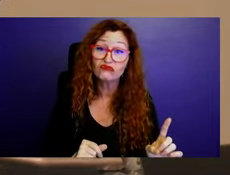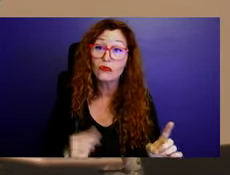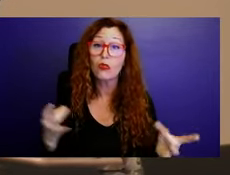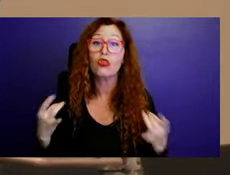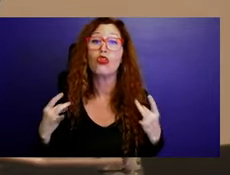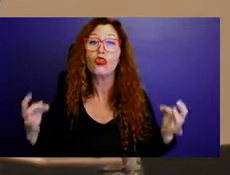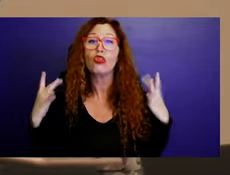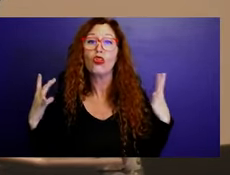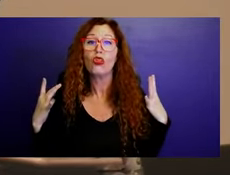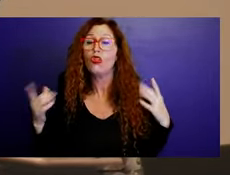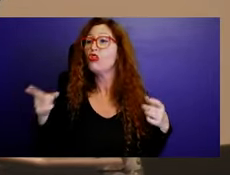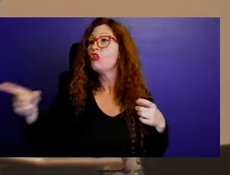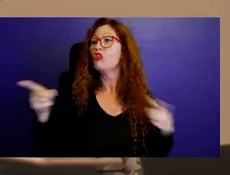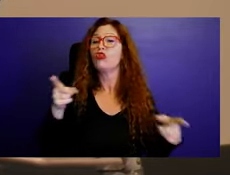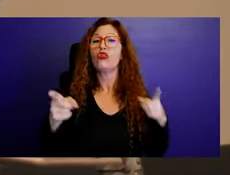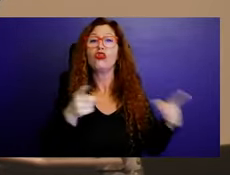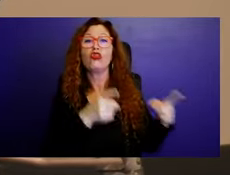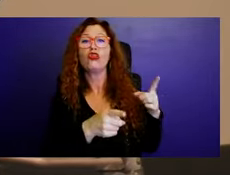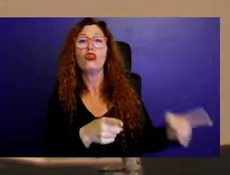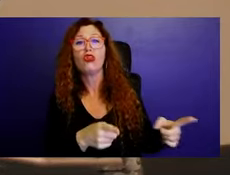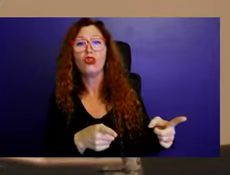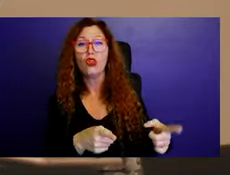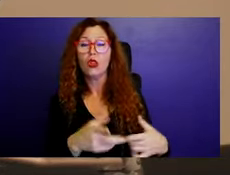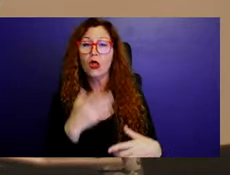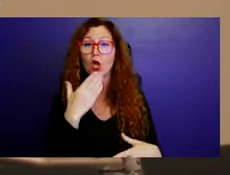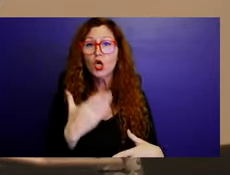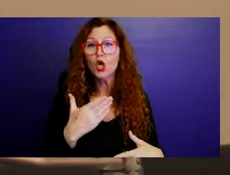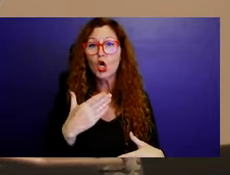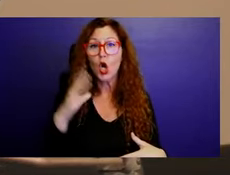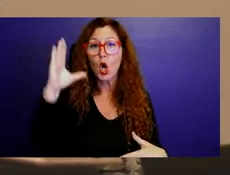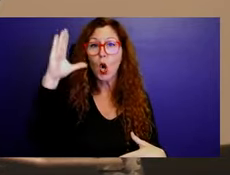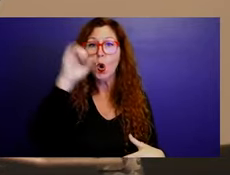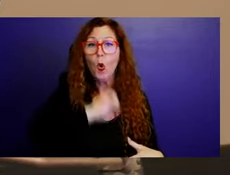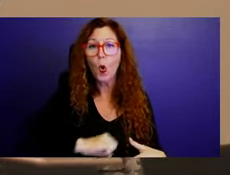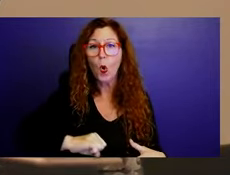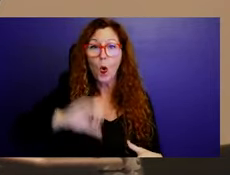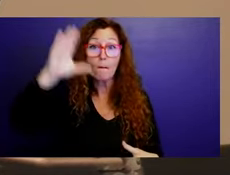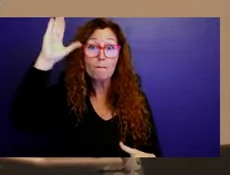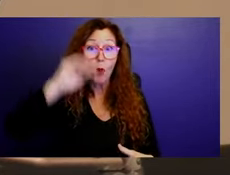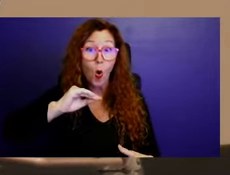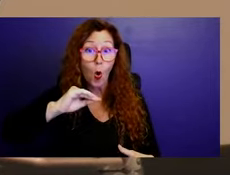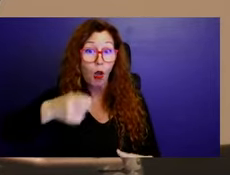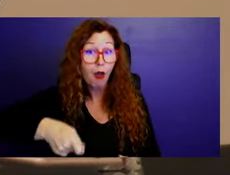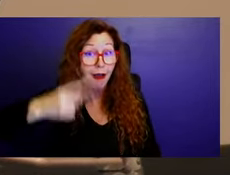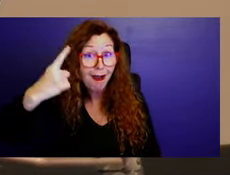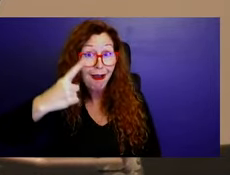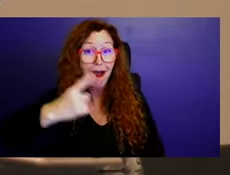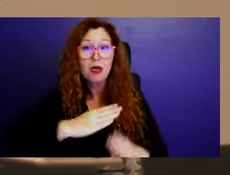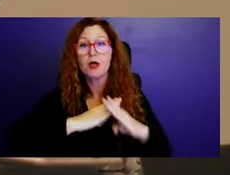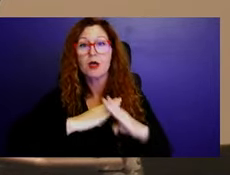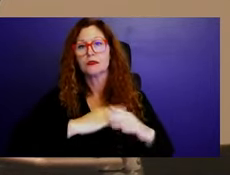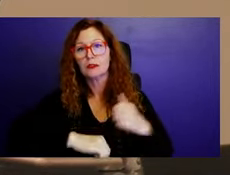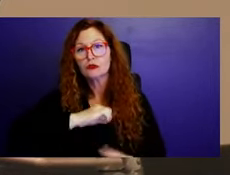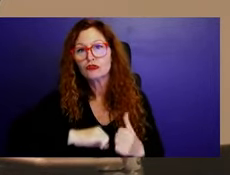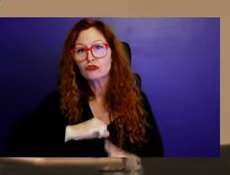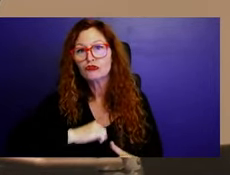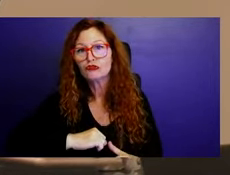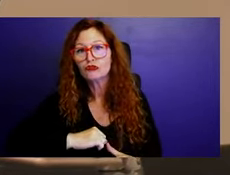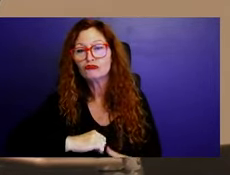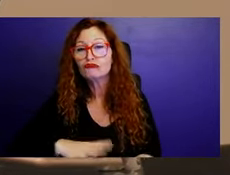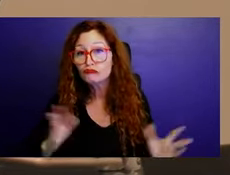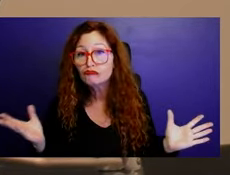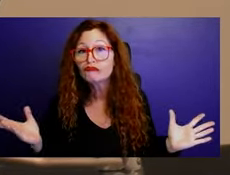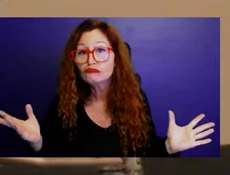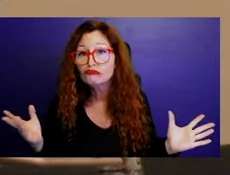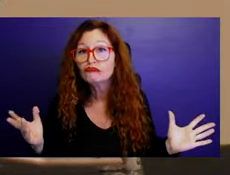boys club is the good old boys club and stuff. And the last thing, Nadine went in to get some more